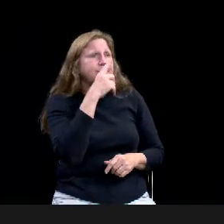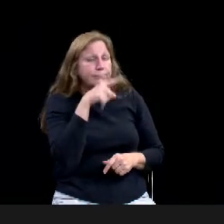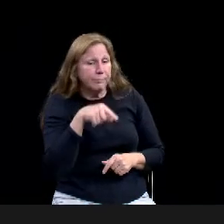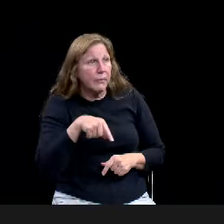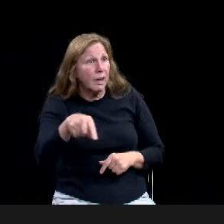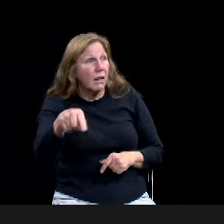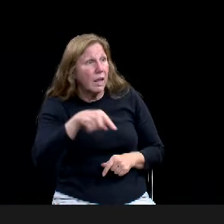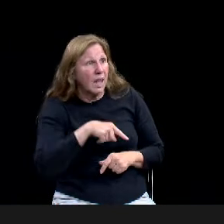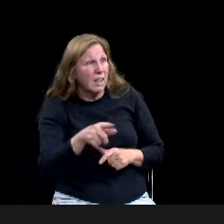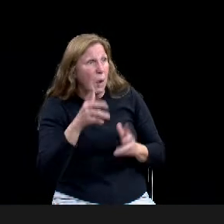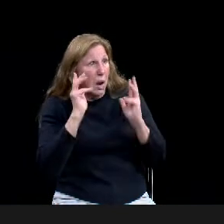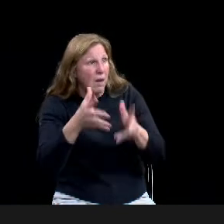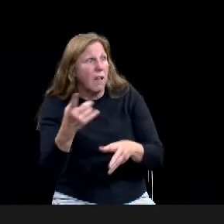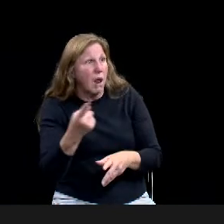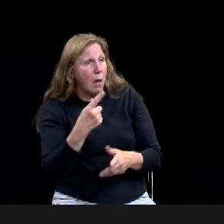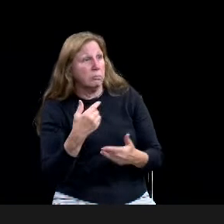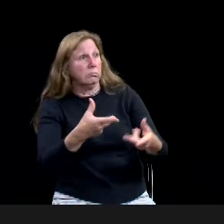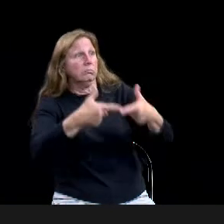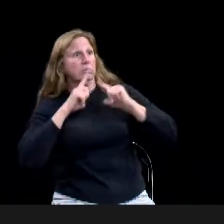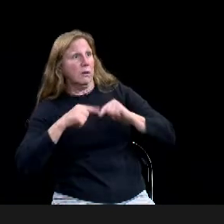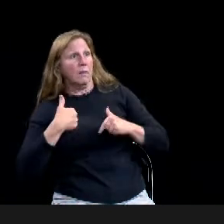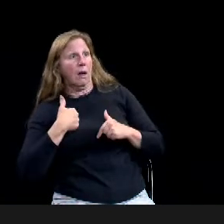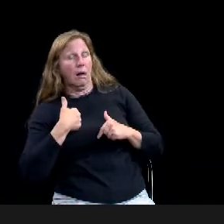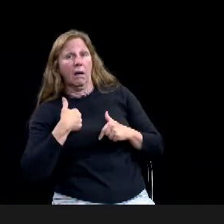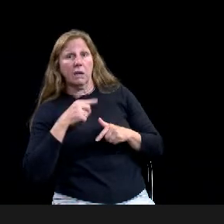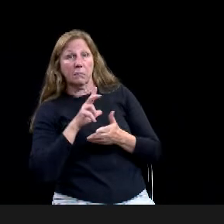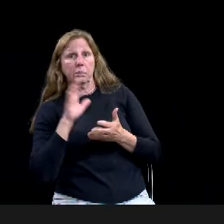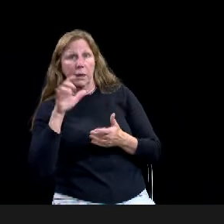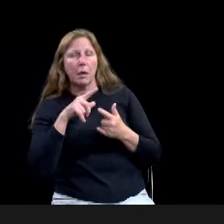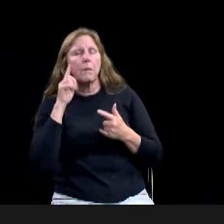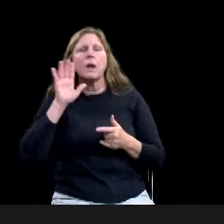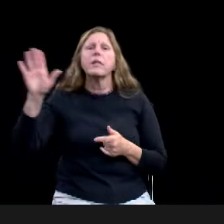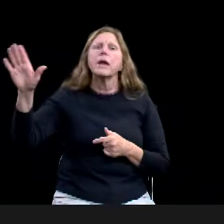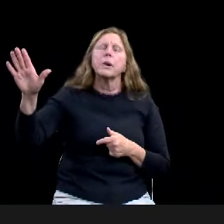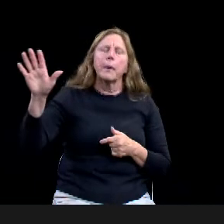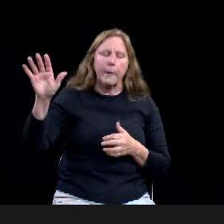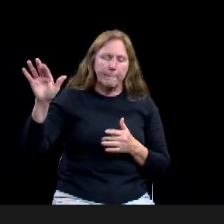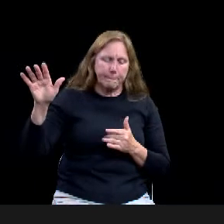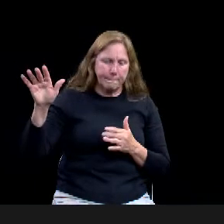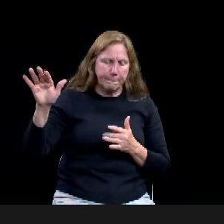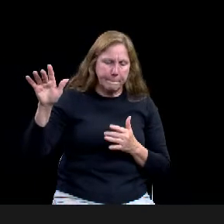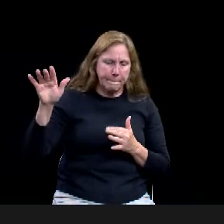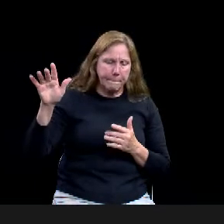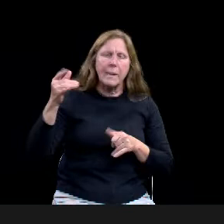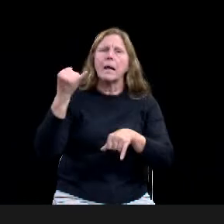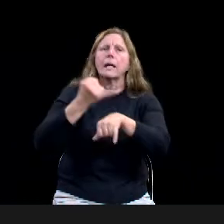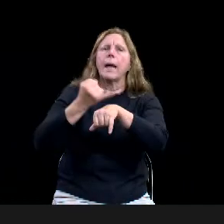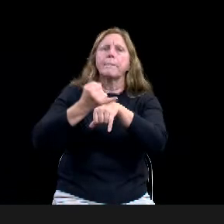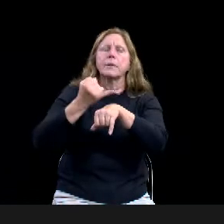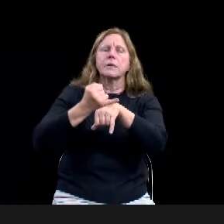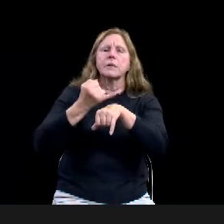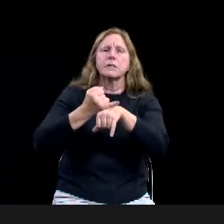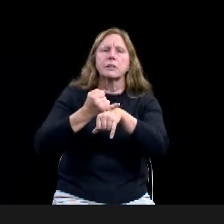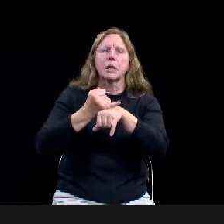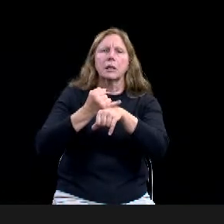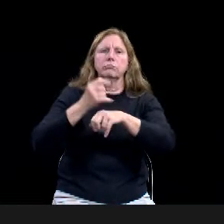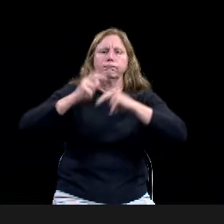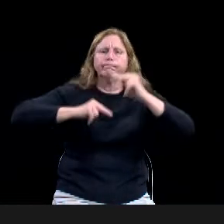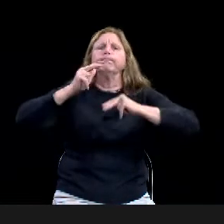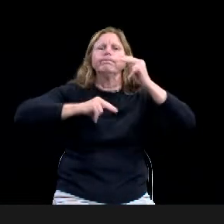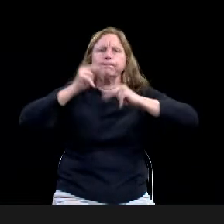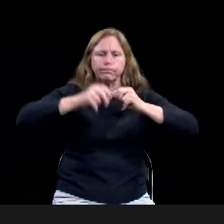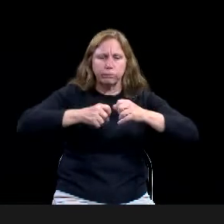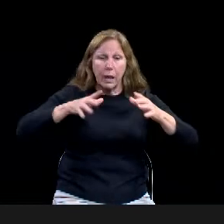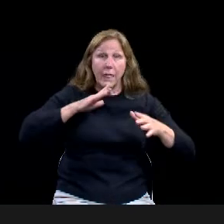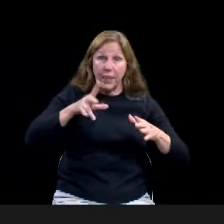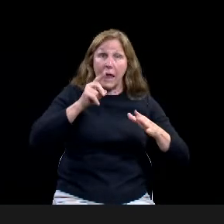expansion project. They, they own all the land, uh, between Dutton and I-35, between 4th and university parks that,